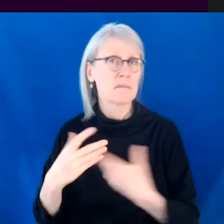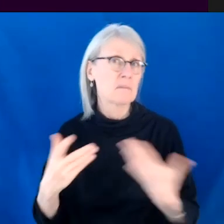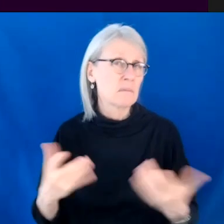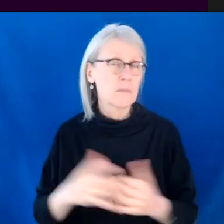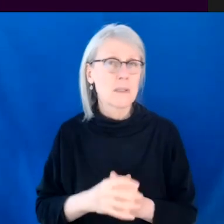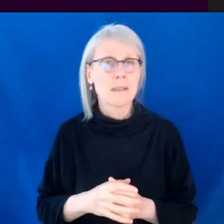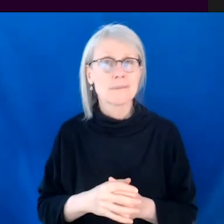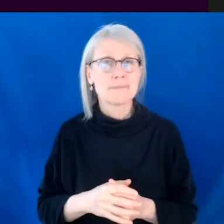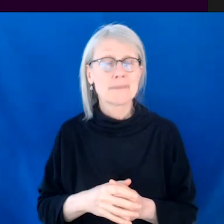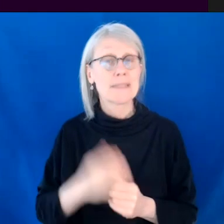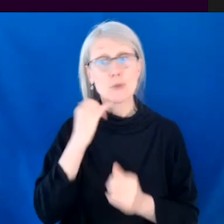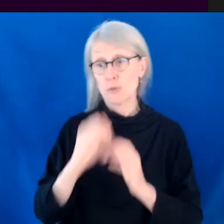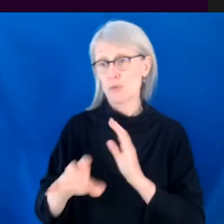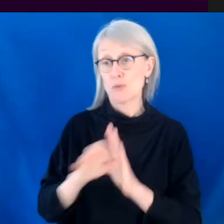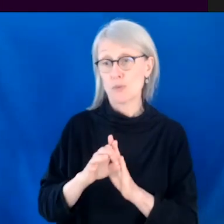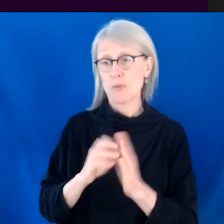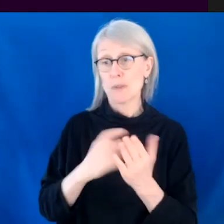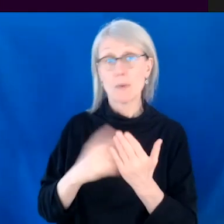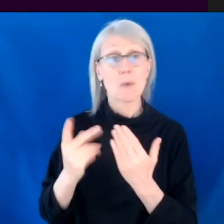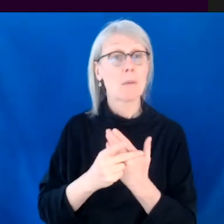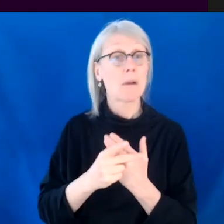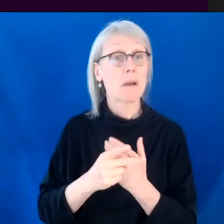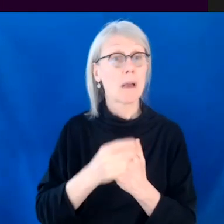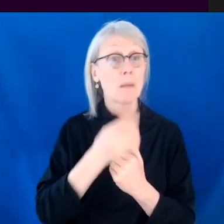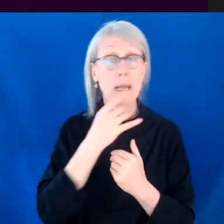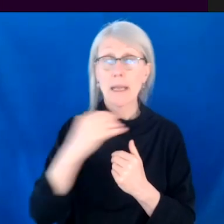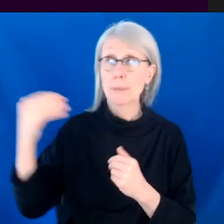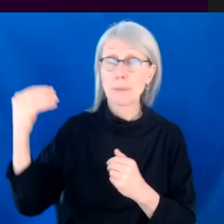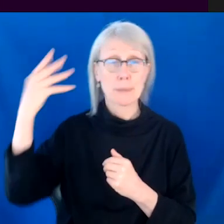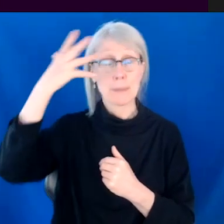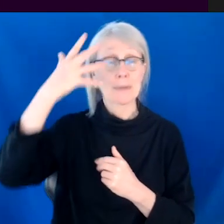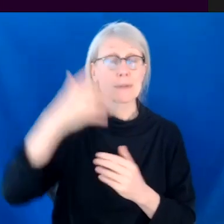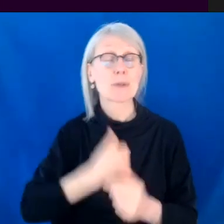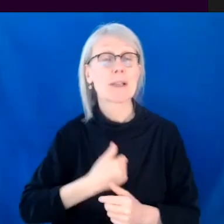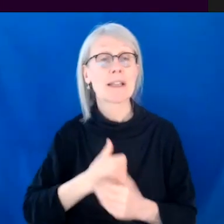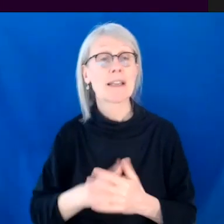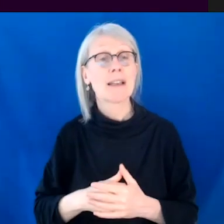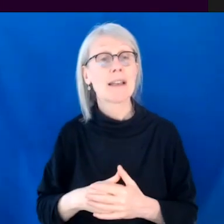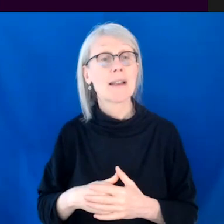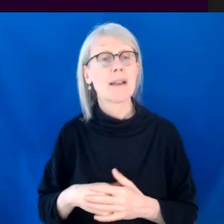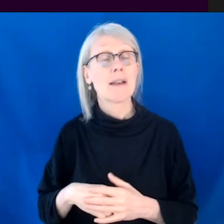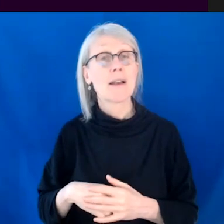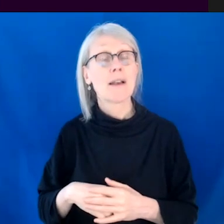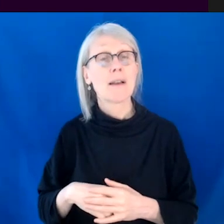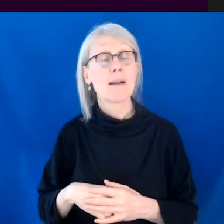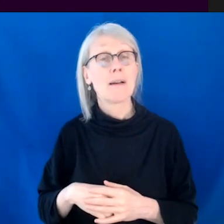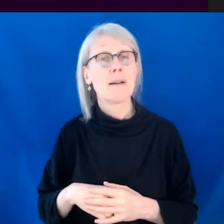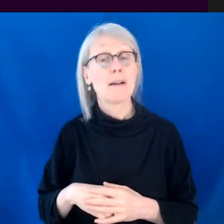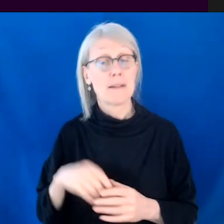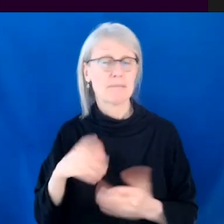when you're in a program, the people, I'm sorry, the light's getting a little crazy here. Um, when you're in a program, there's the people that you're,